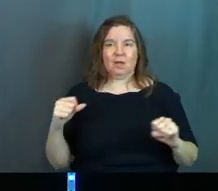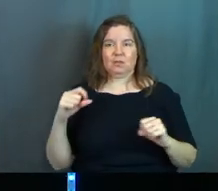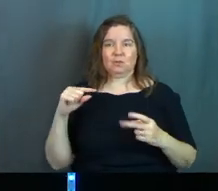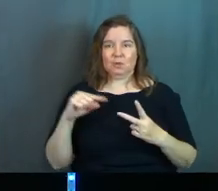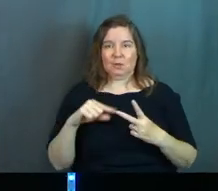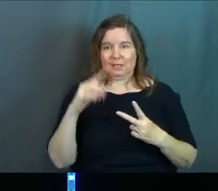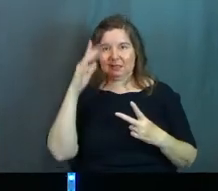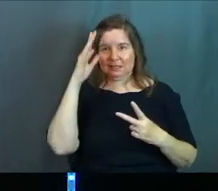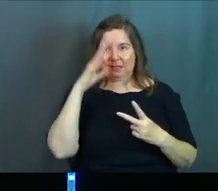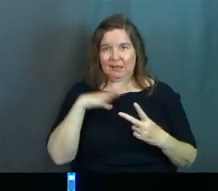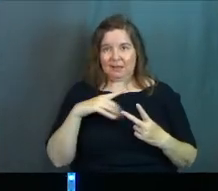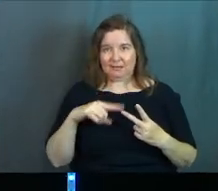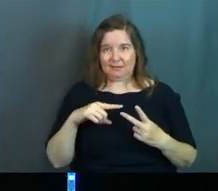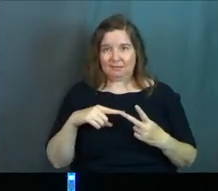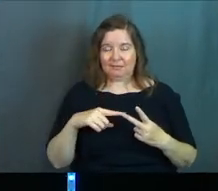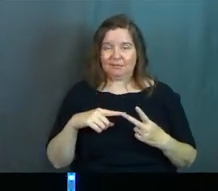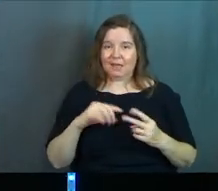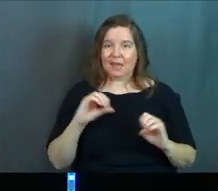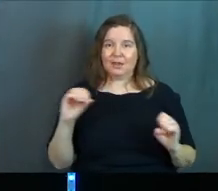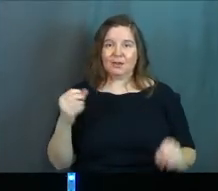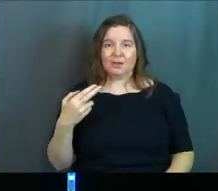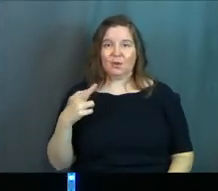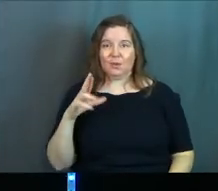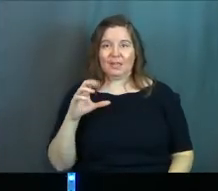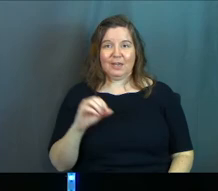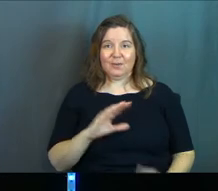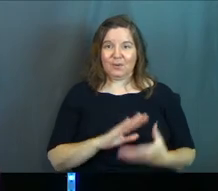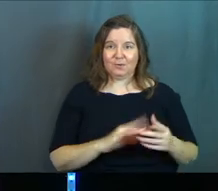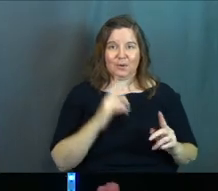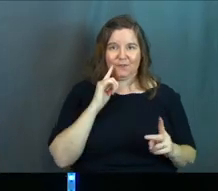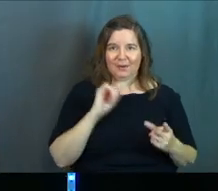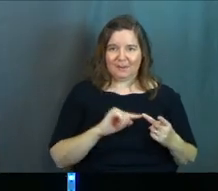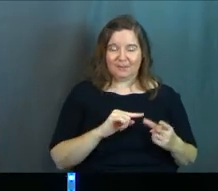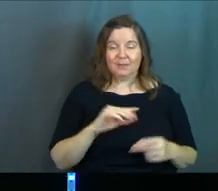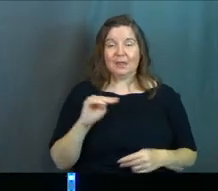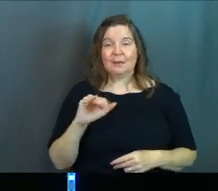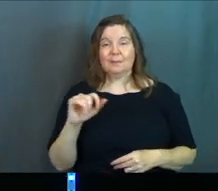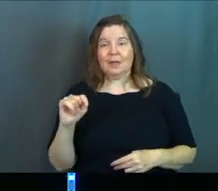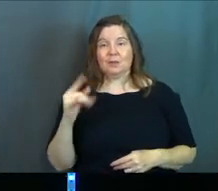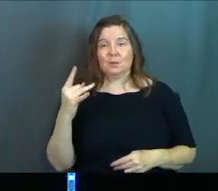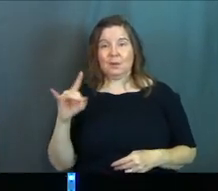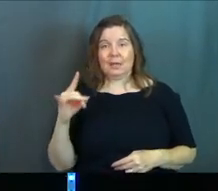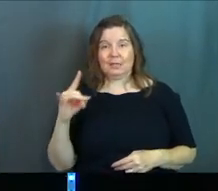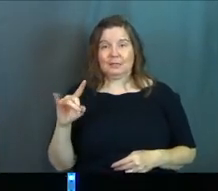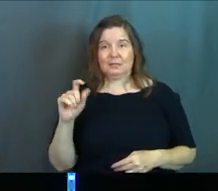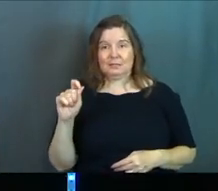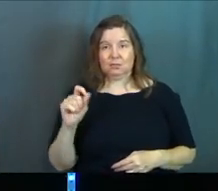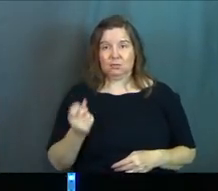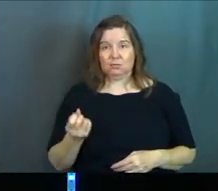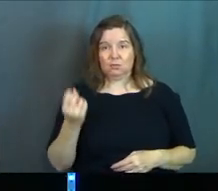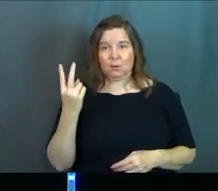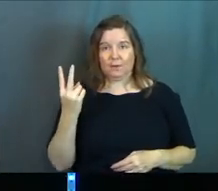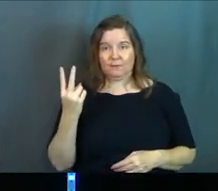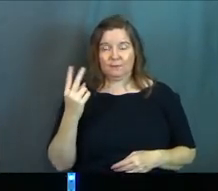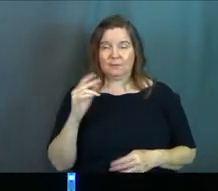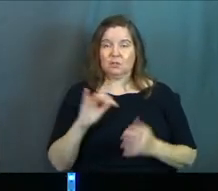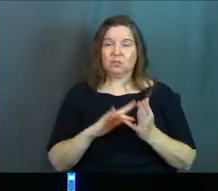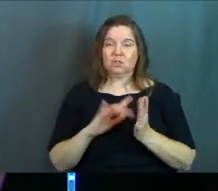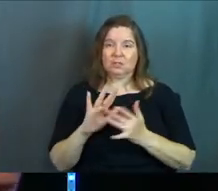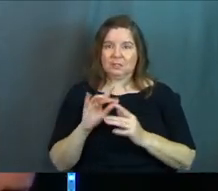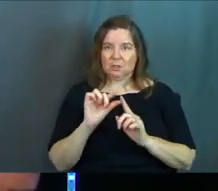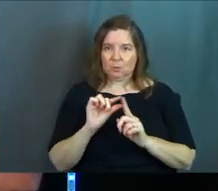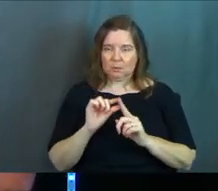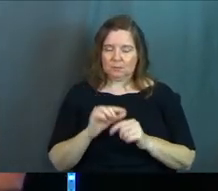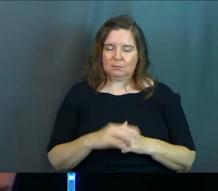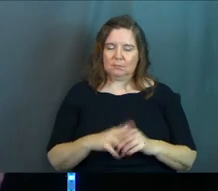guy. And no hero montage, by the way. Matthew 18, verse 12. This is Jesus'